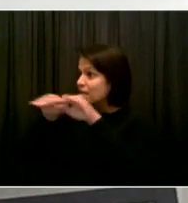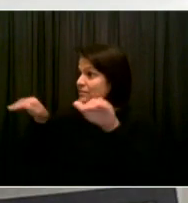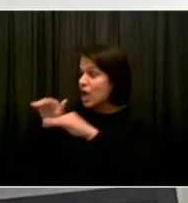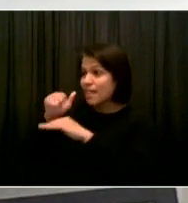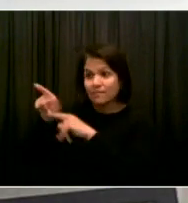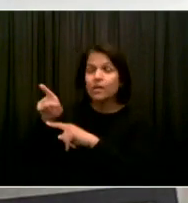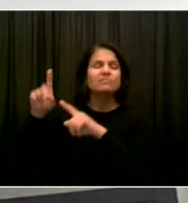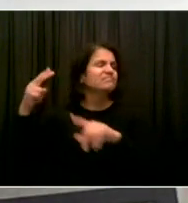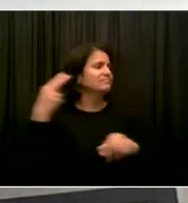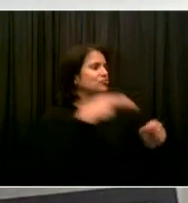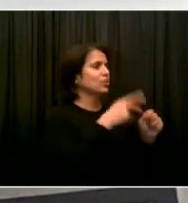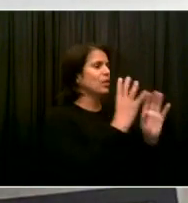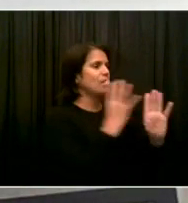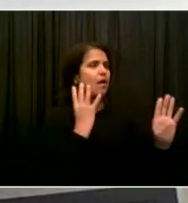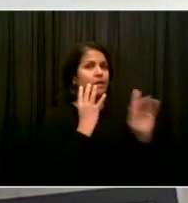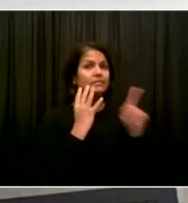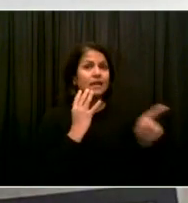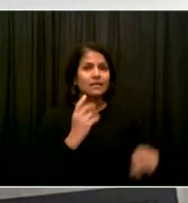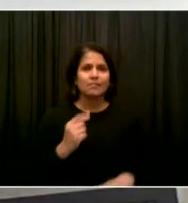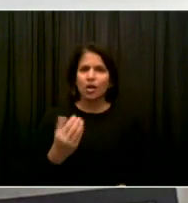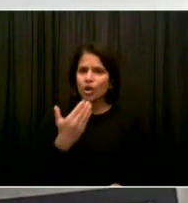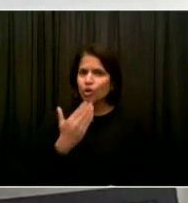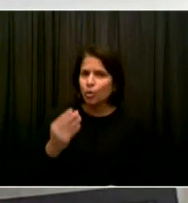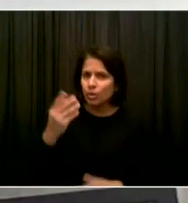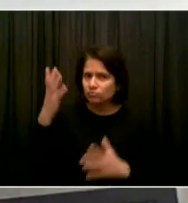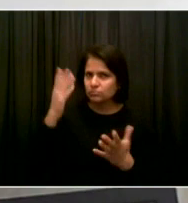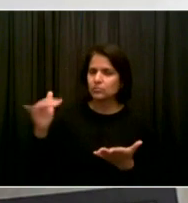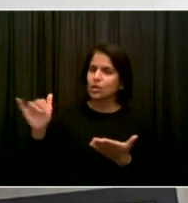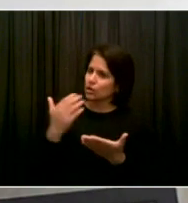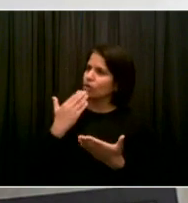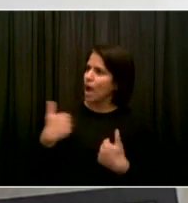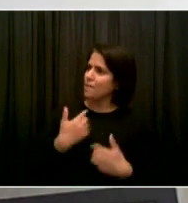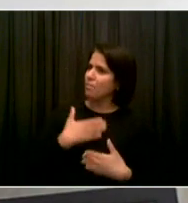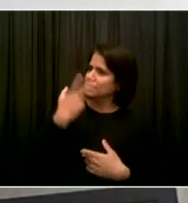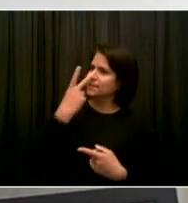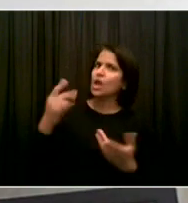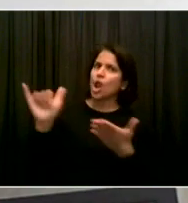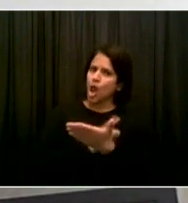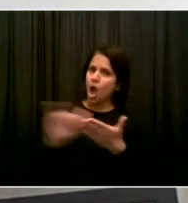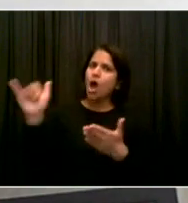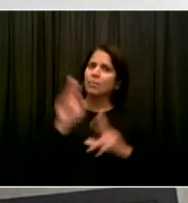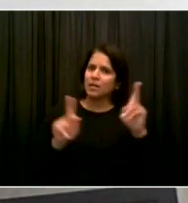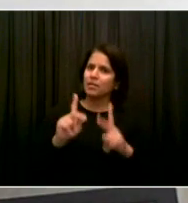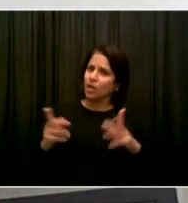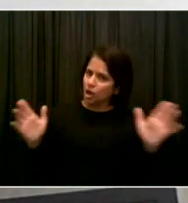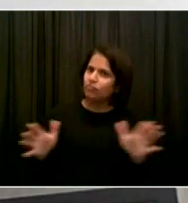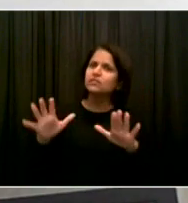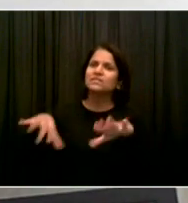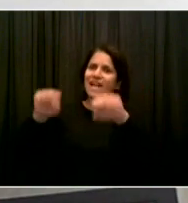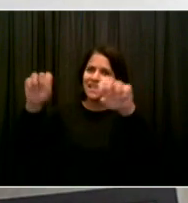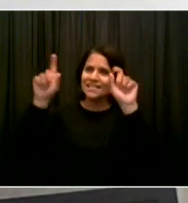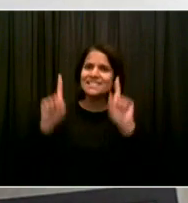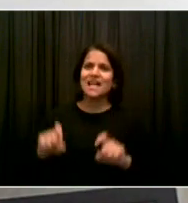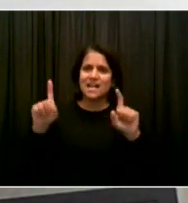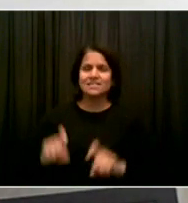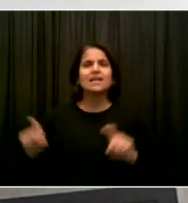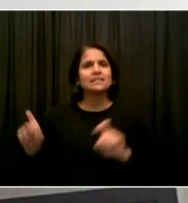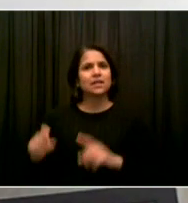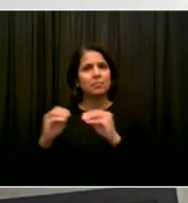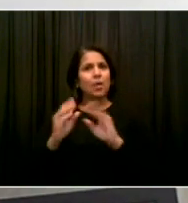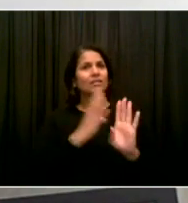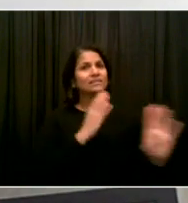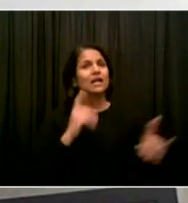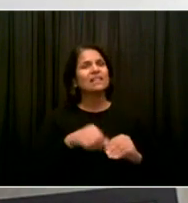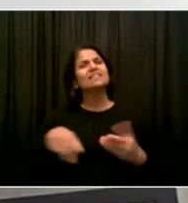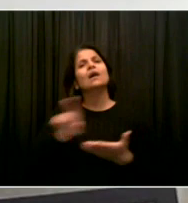your guidance. I'm very pleased to say we're going to be opening on new testing sites all of this week, uh, so that we have